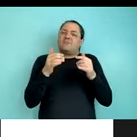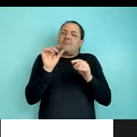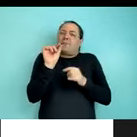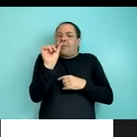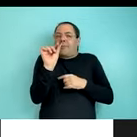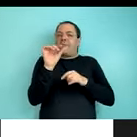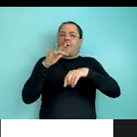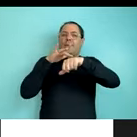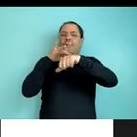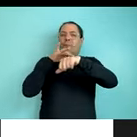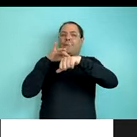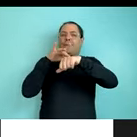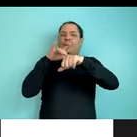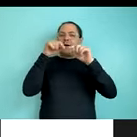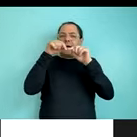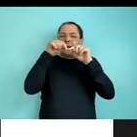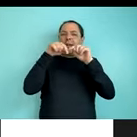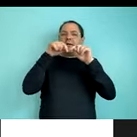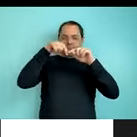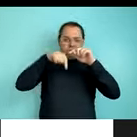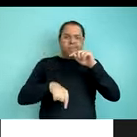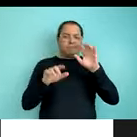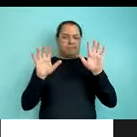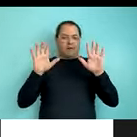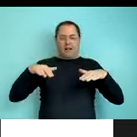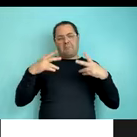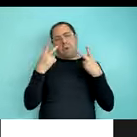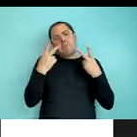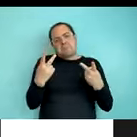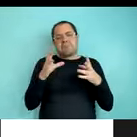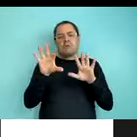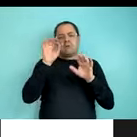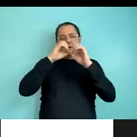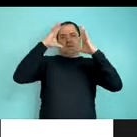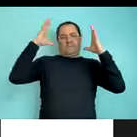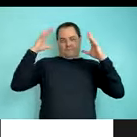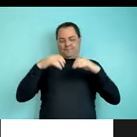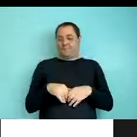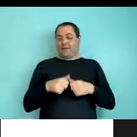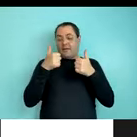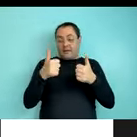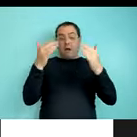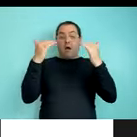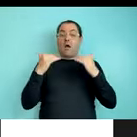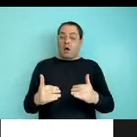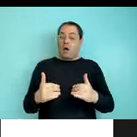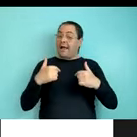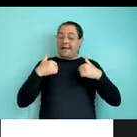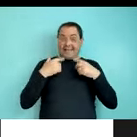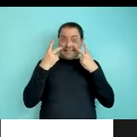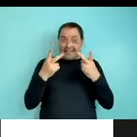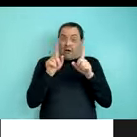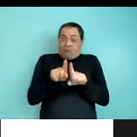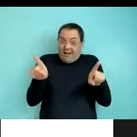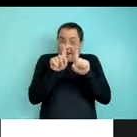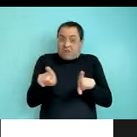tied to entrainment or alignment between speakers. And finally, we didn't show evidence of regularization towards